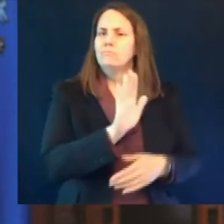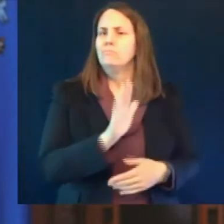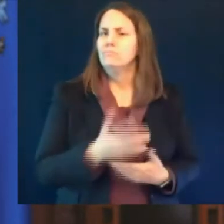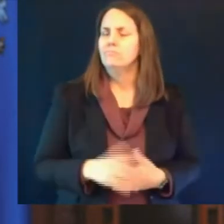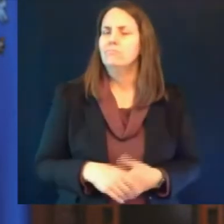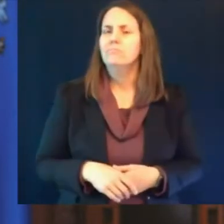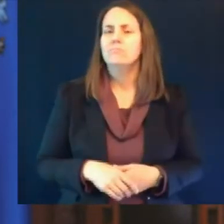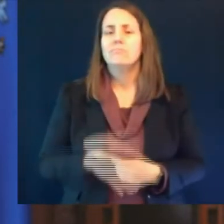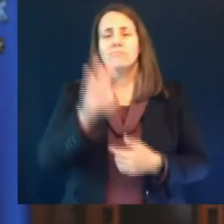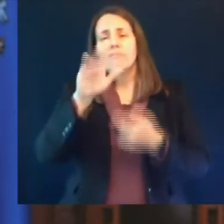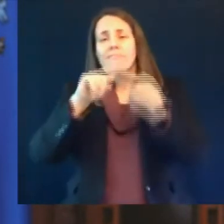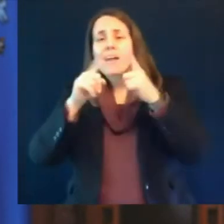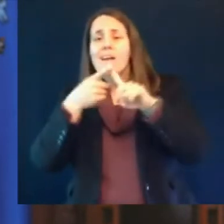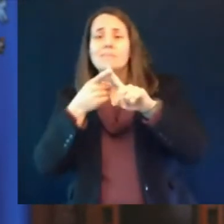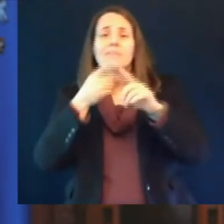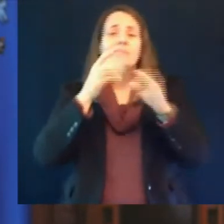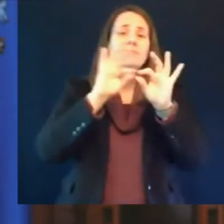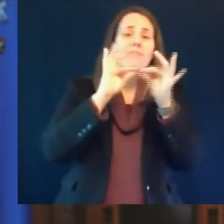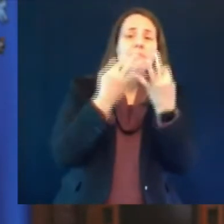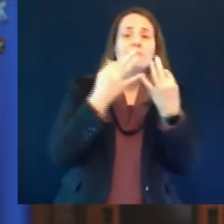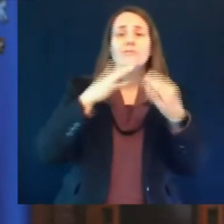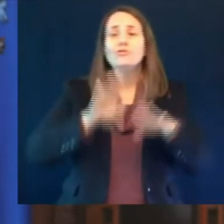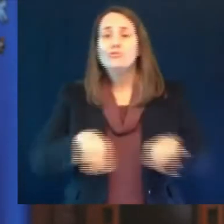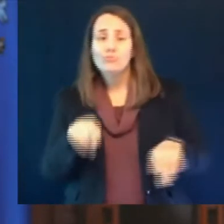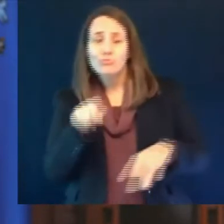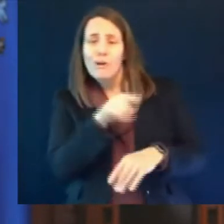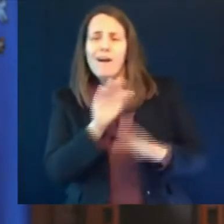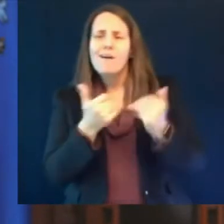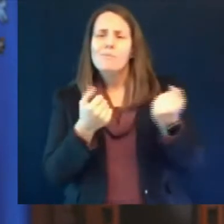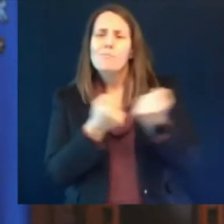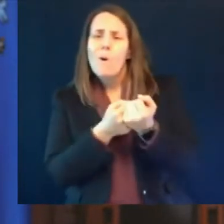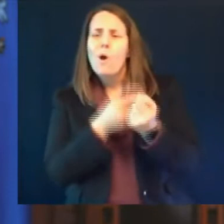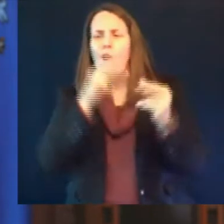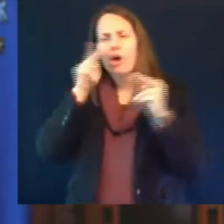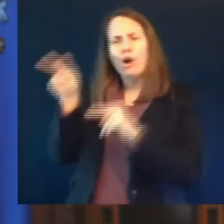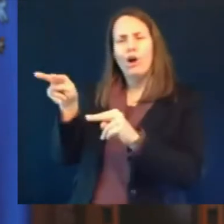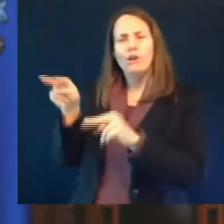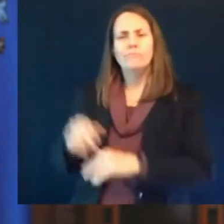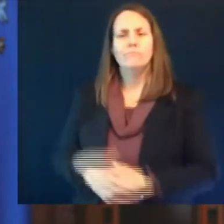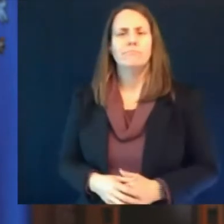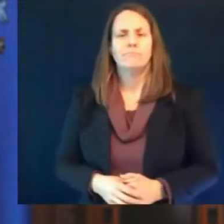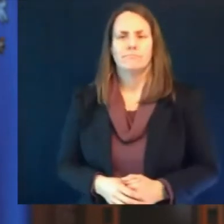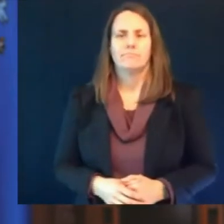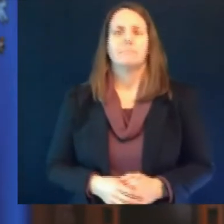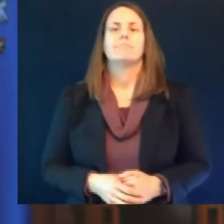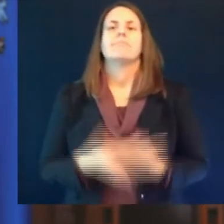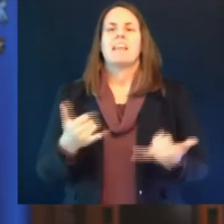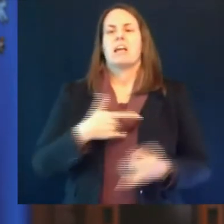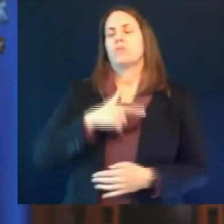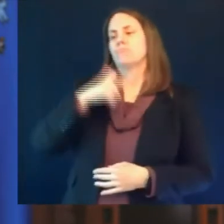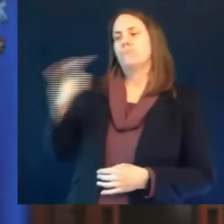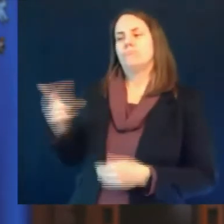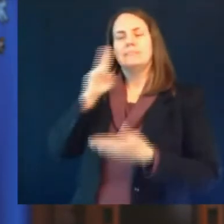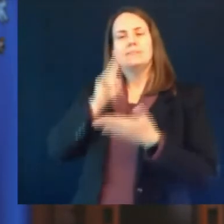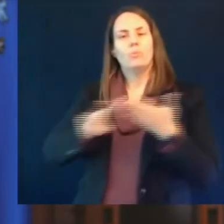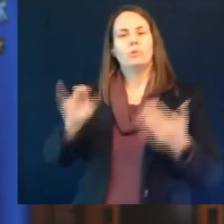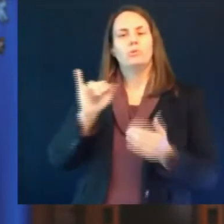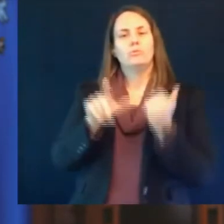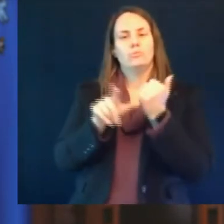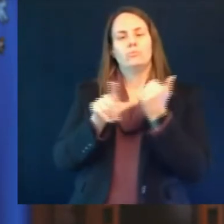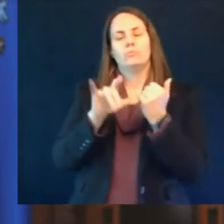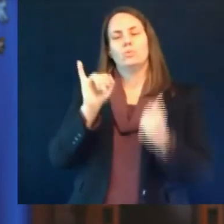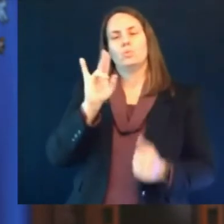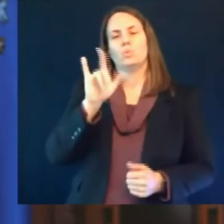and together with that i will now turn things over to dhs deputy secretary julie willems van